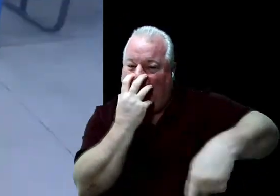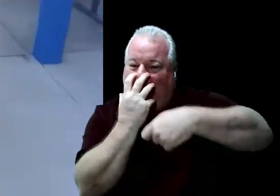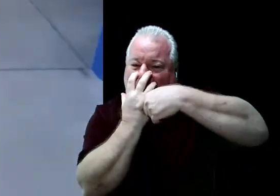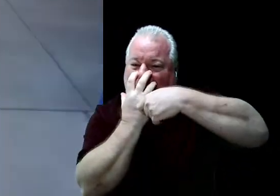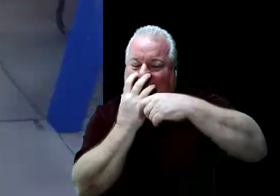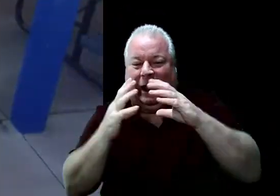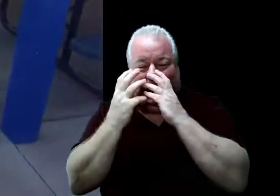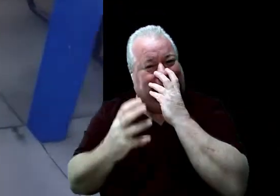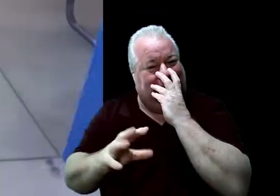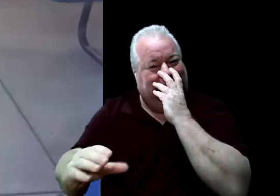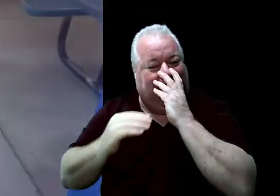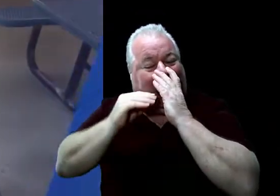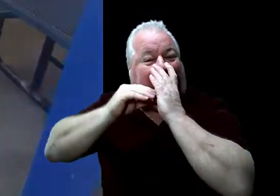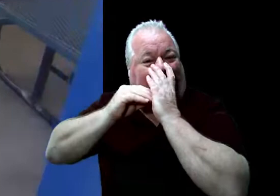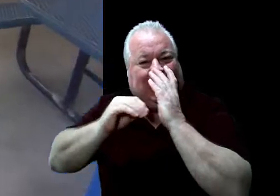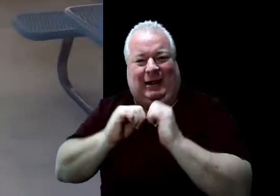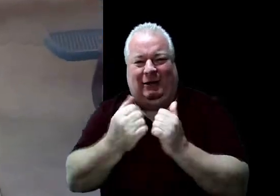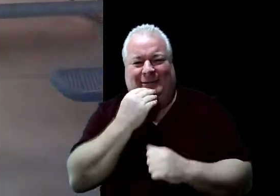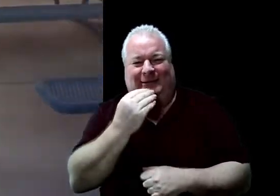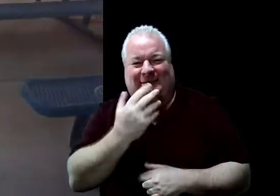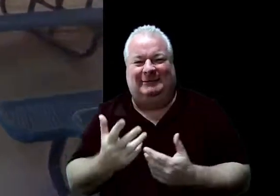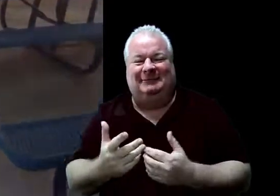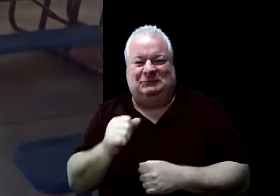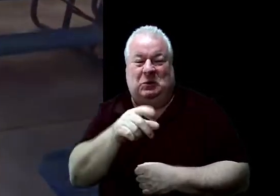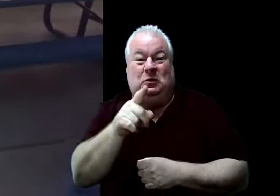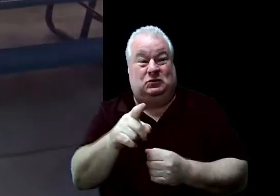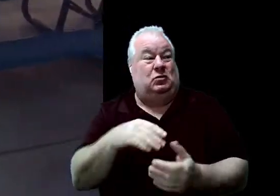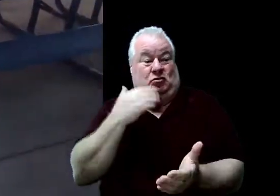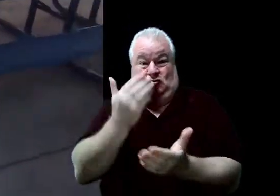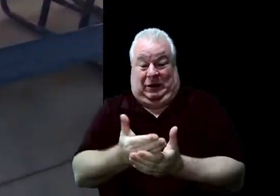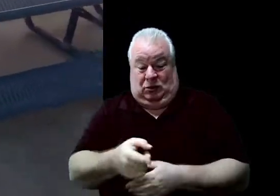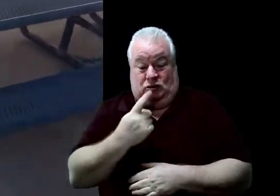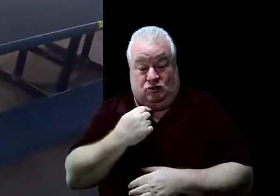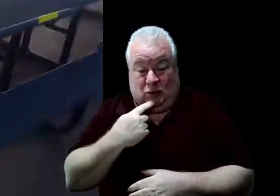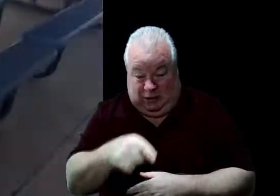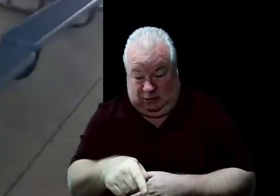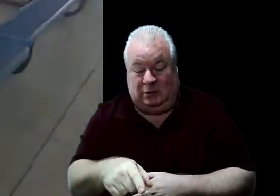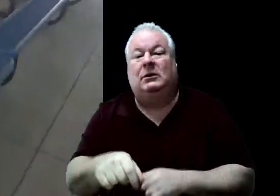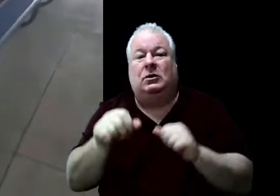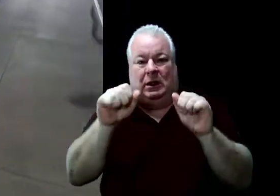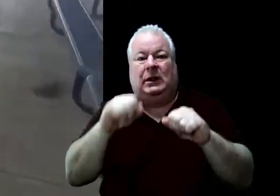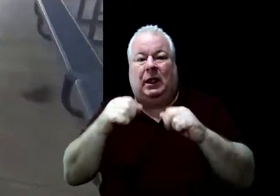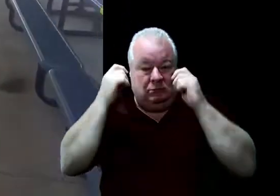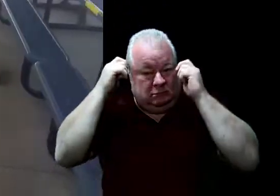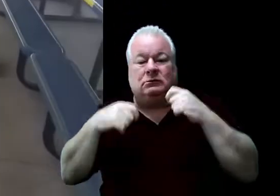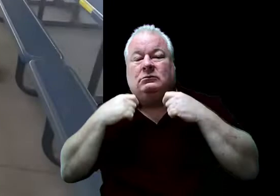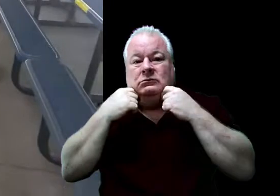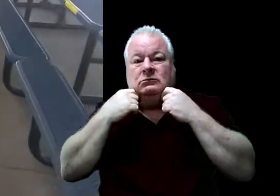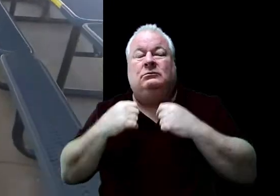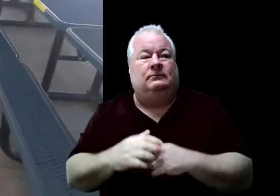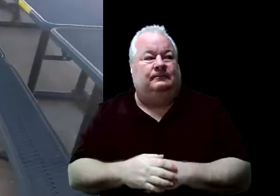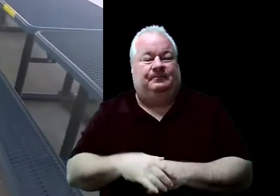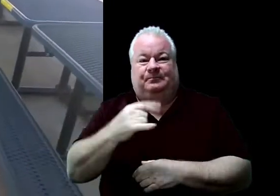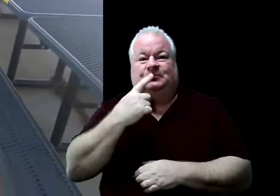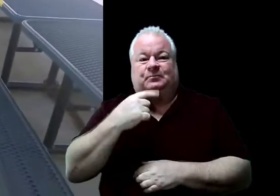your mask on. So once you are in this lunch area that is